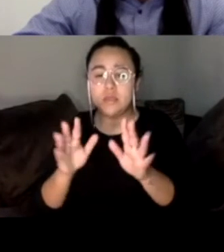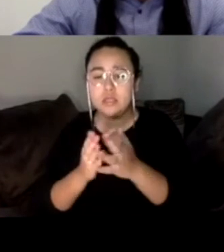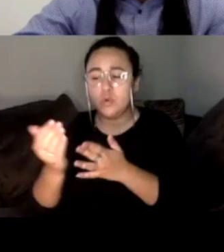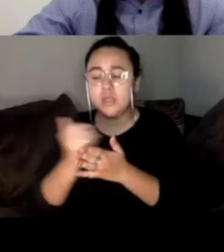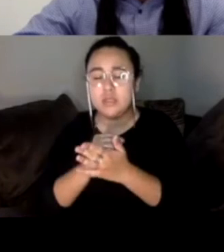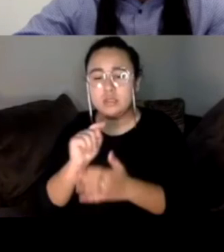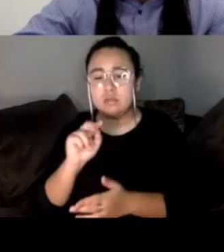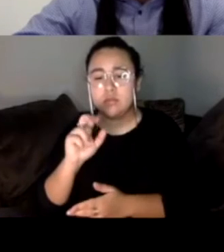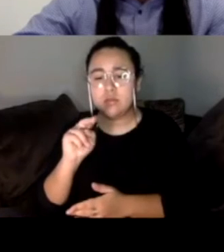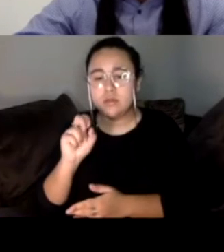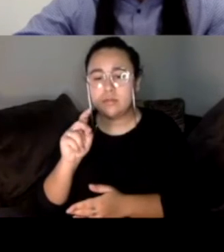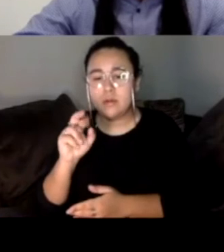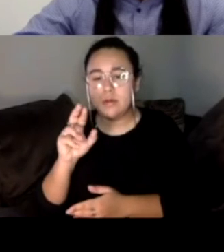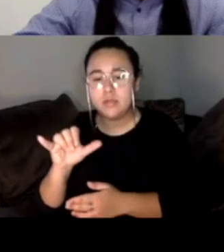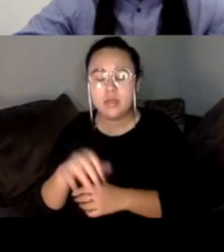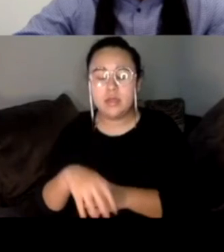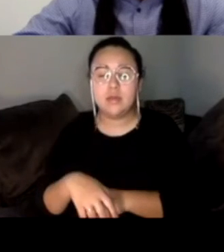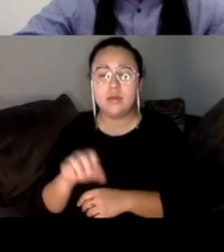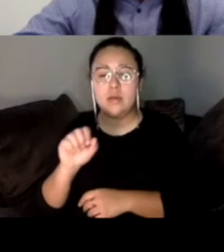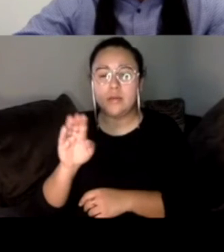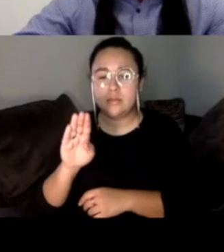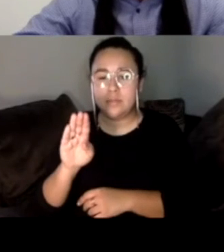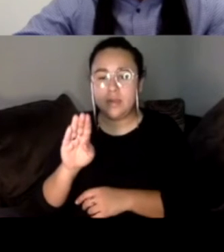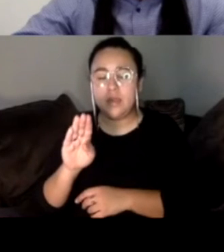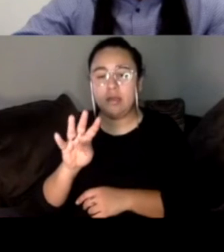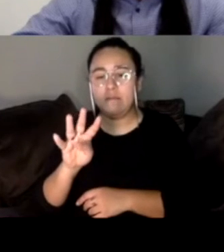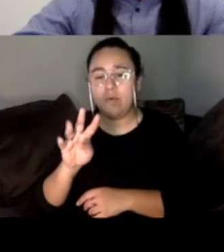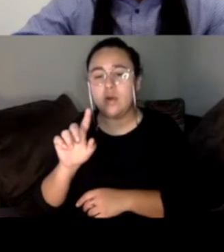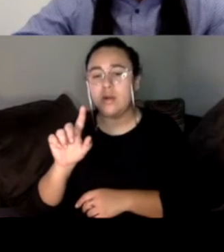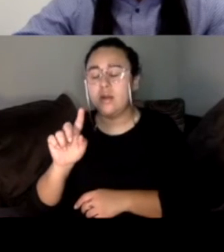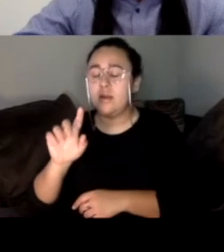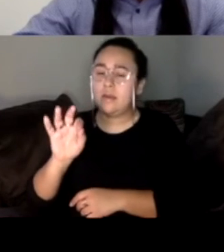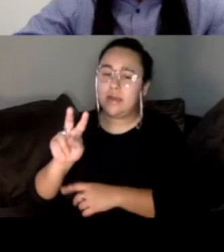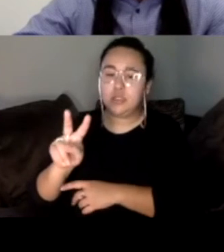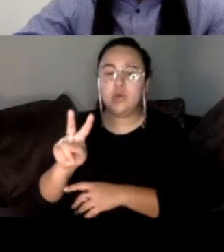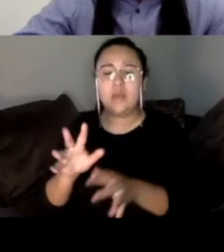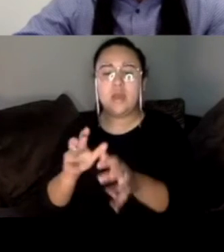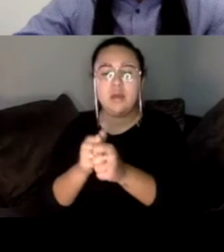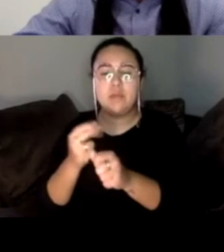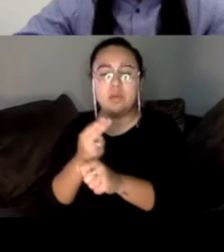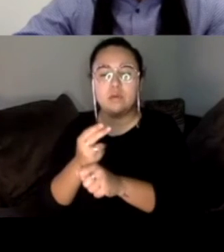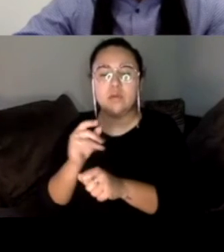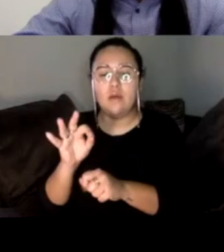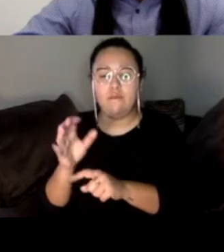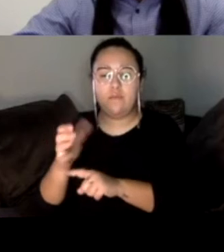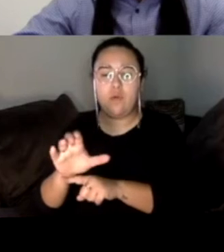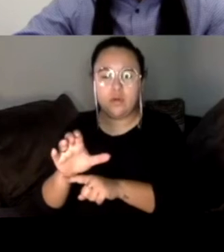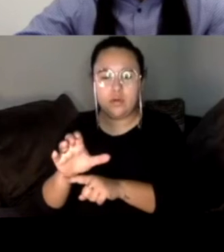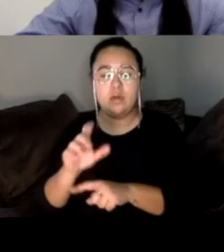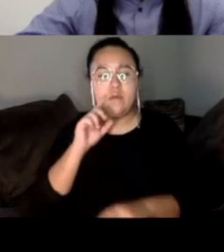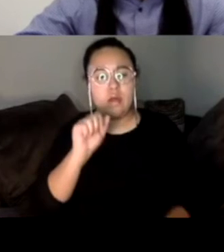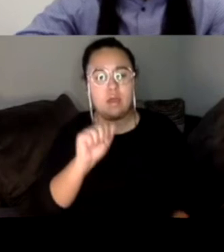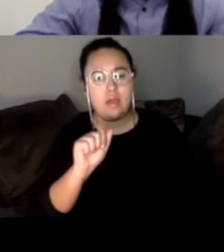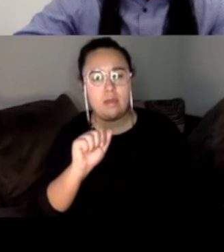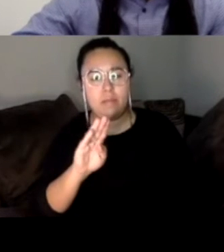through SB 1492, um, updated use of force like standards through AB, um, 392,